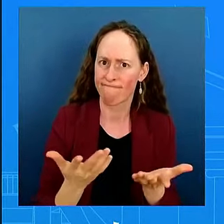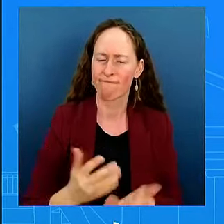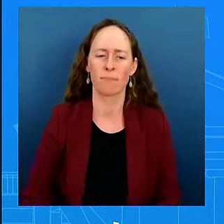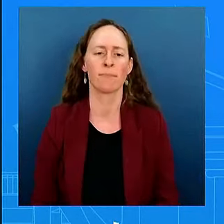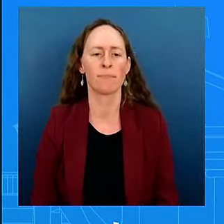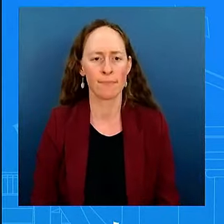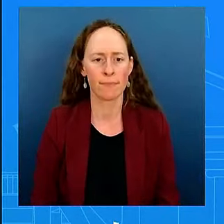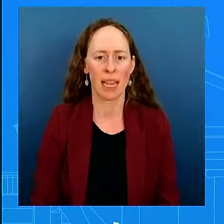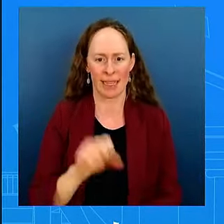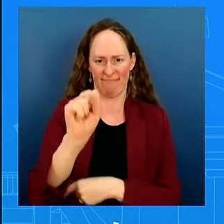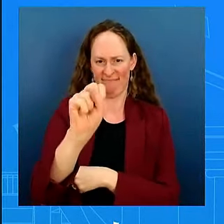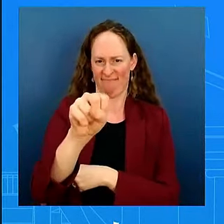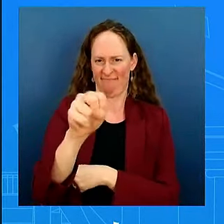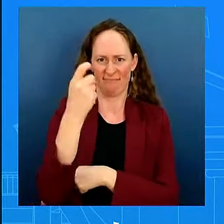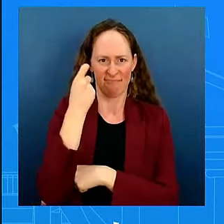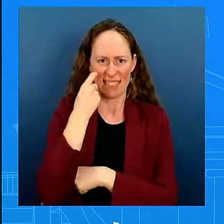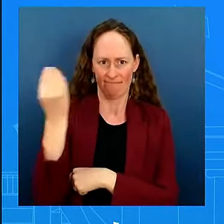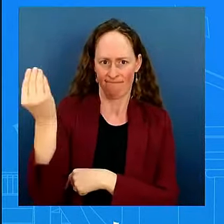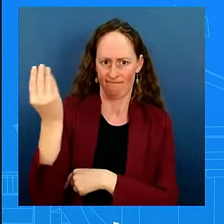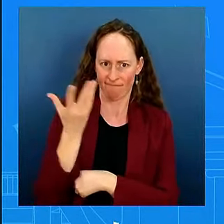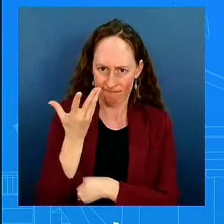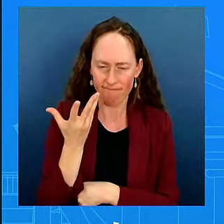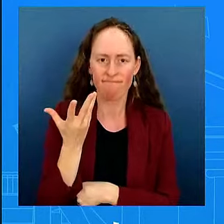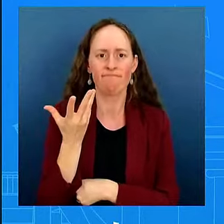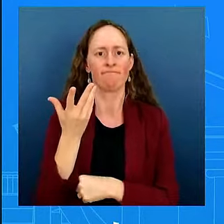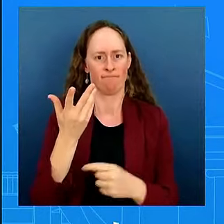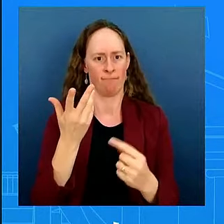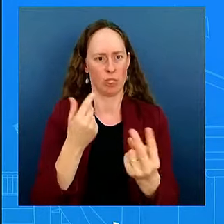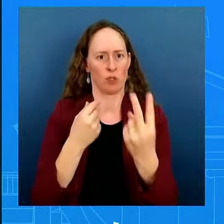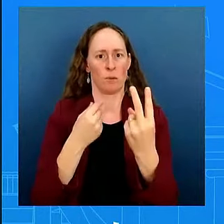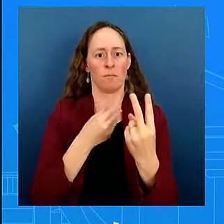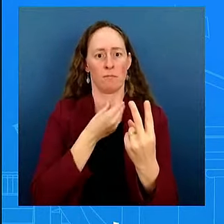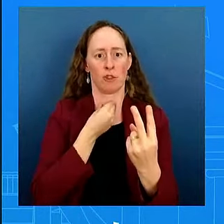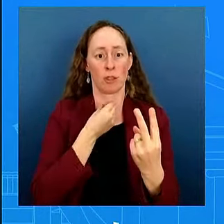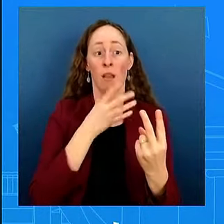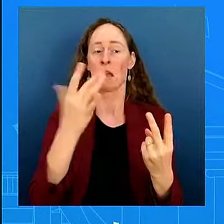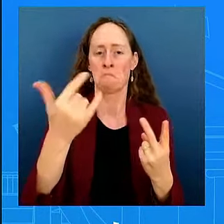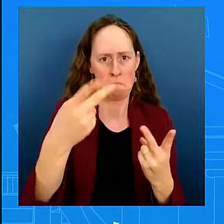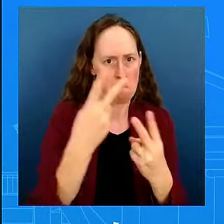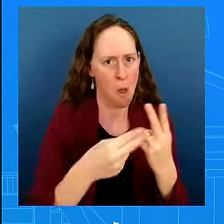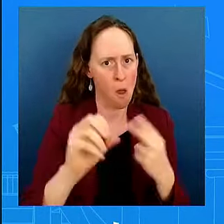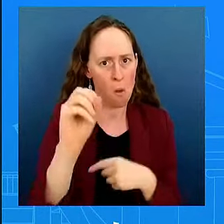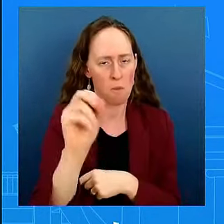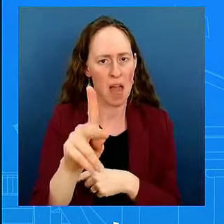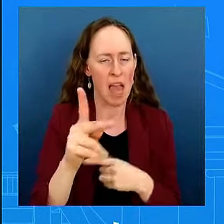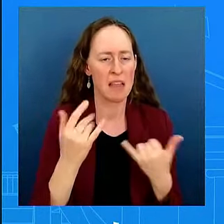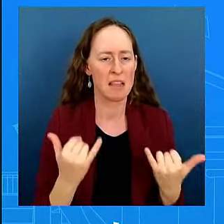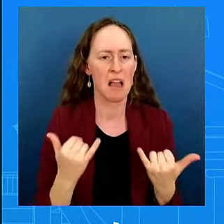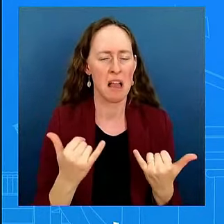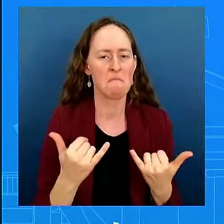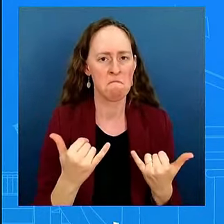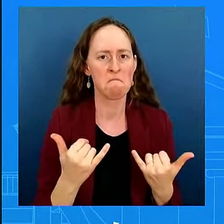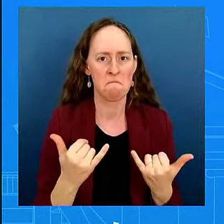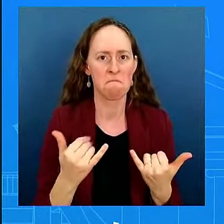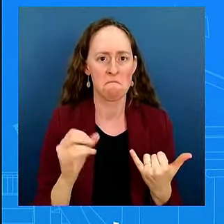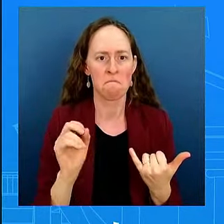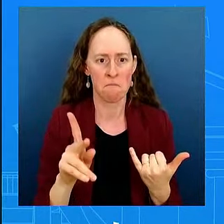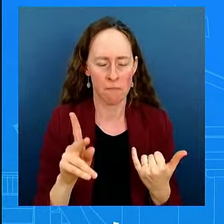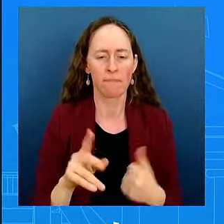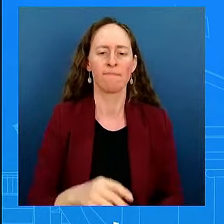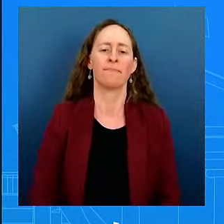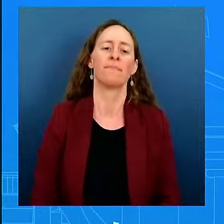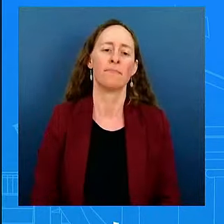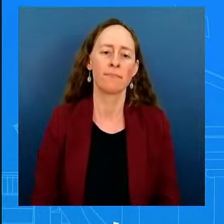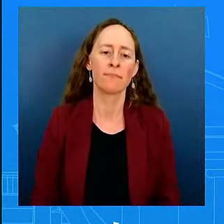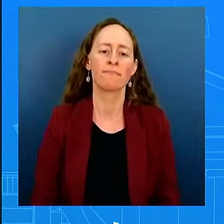hear that they are safe now and have returned to the USS WASP. I believe the National Security Advisor was going to put out